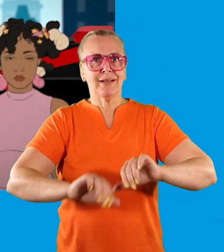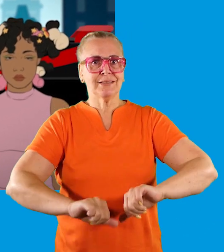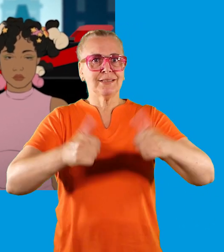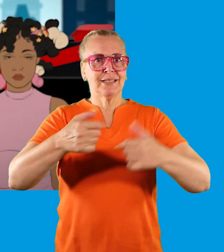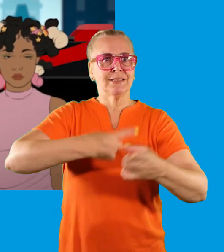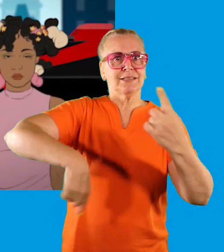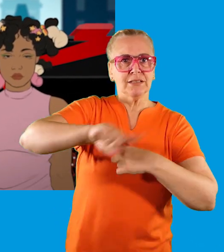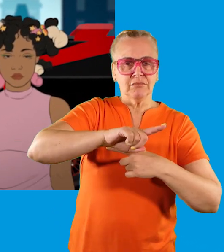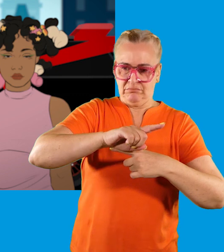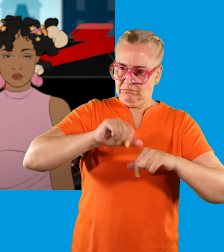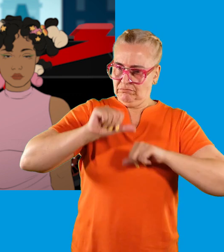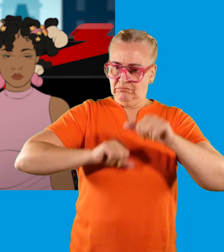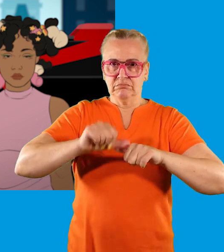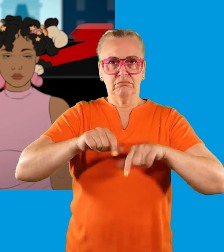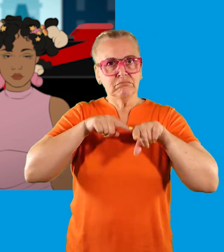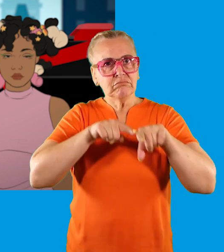is consistently followed.